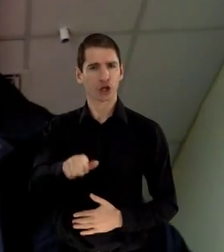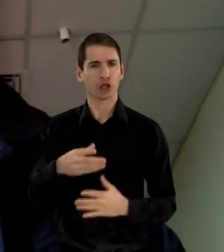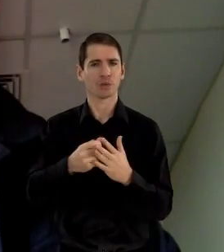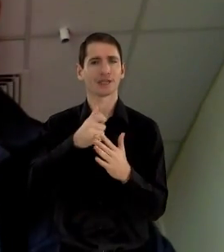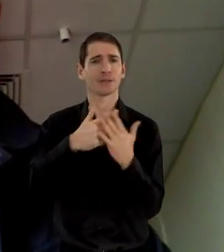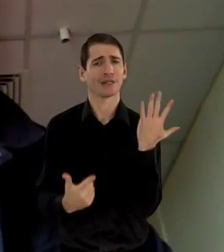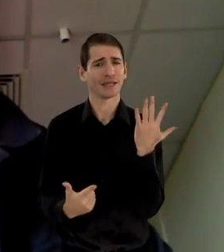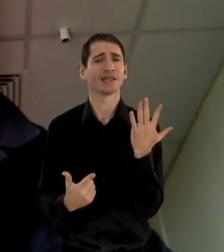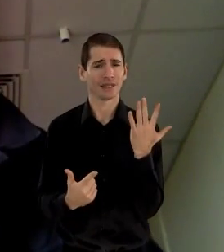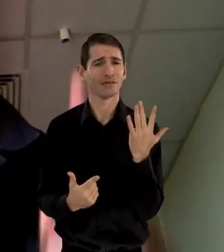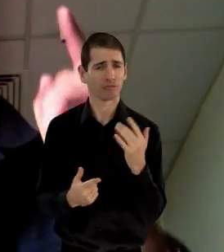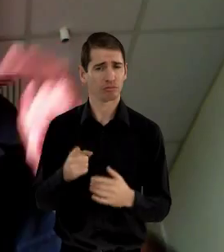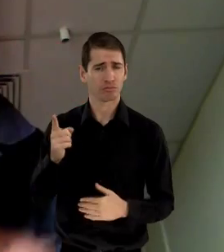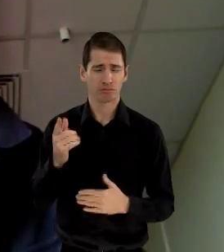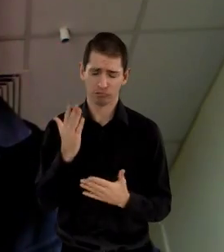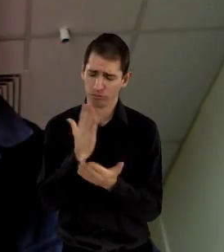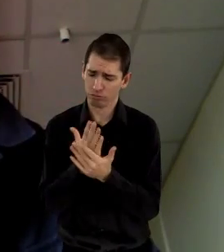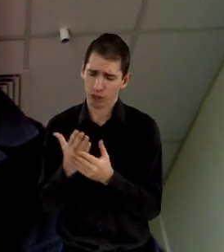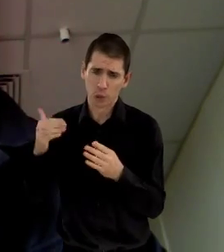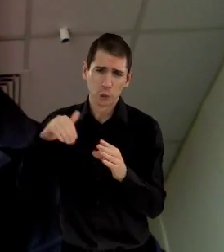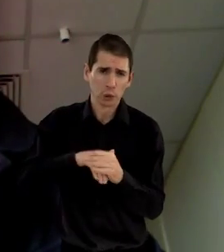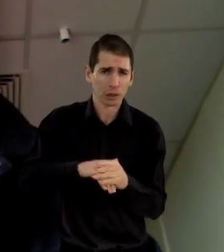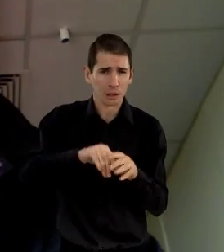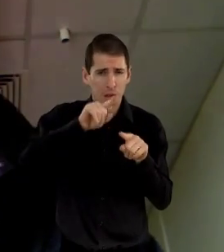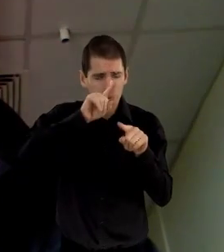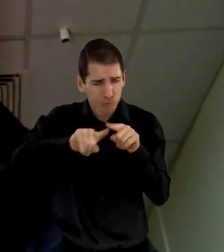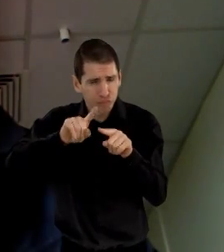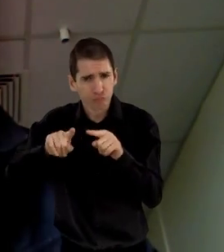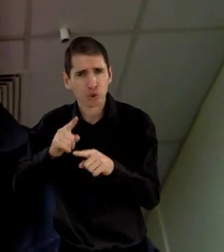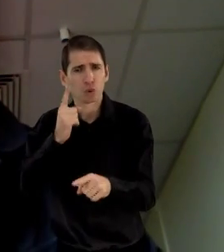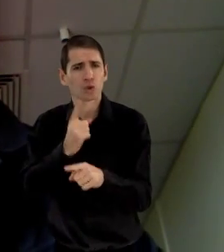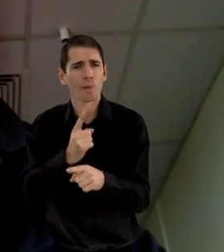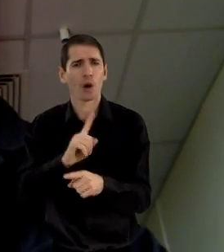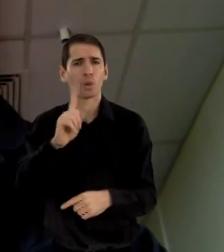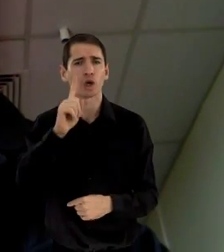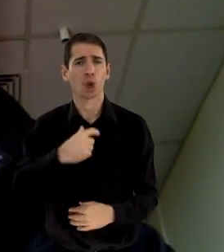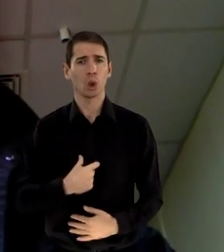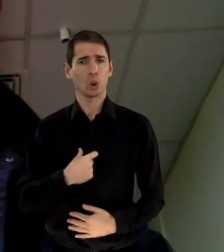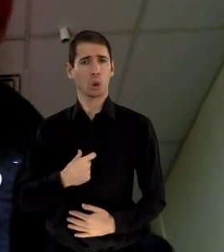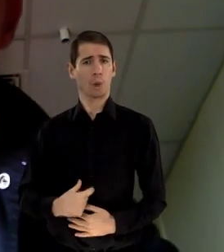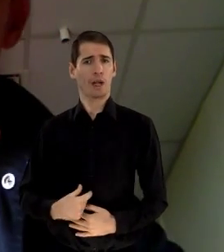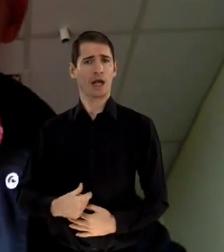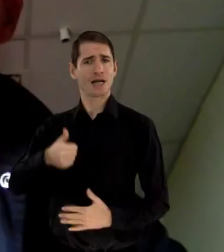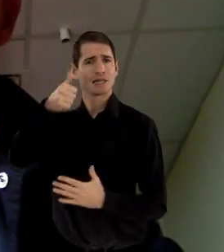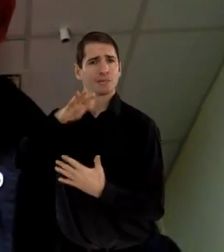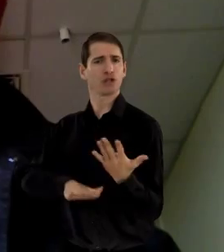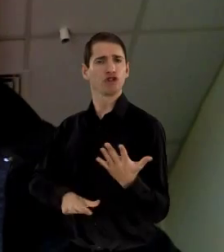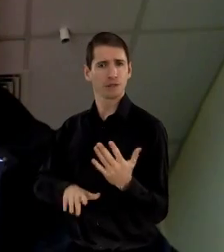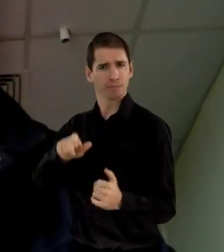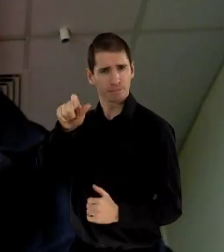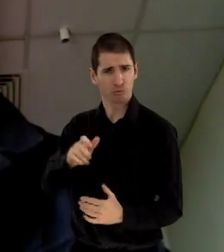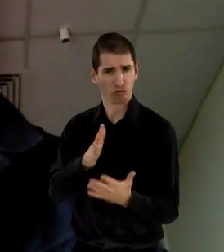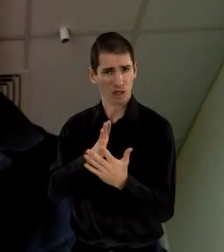Convention on the Rights of Inverted Commerce Persons with Disabilities, it covers all aspects of the human